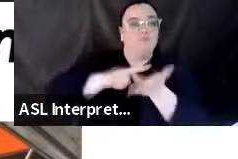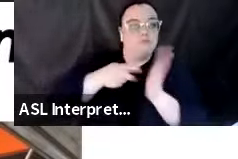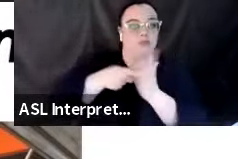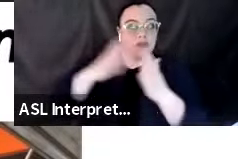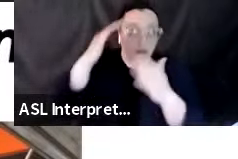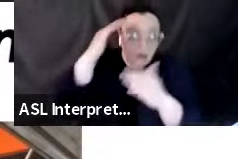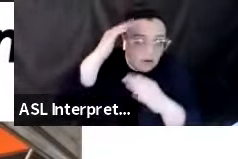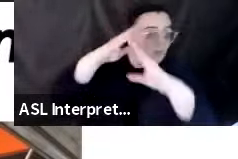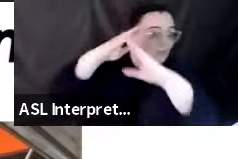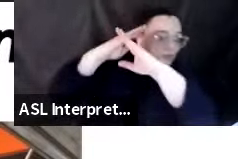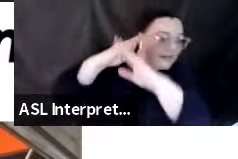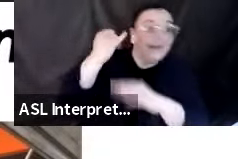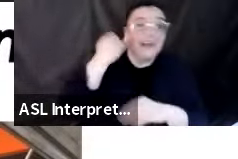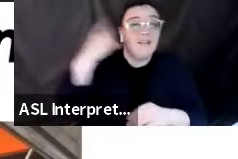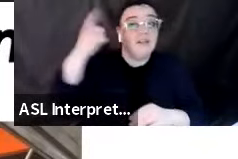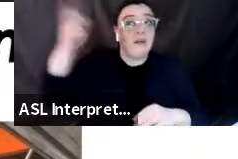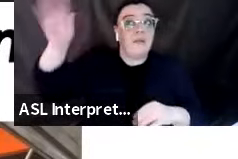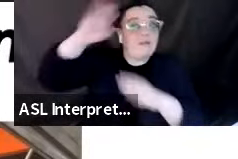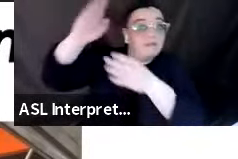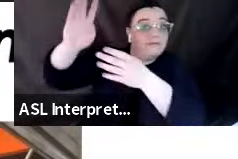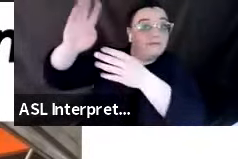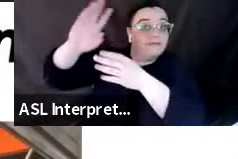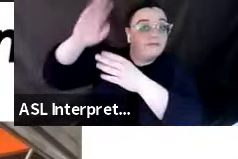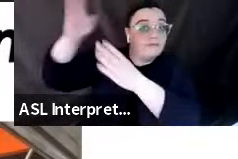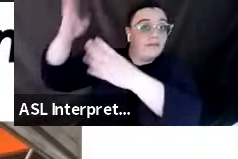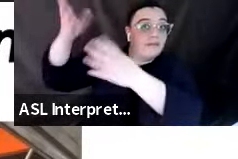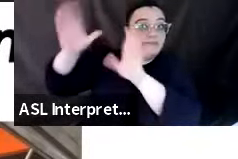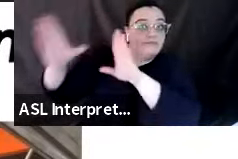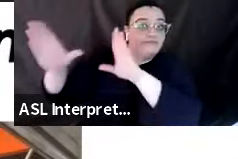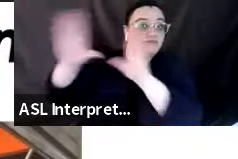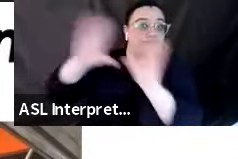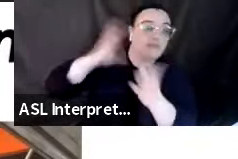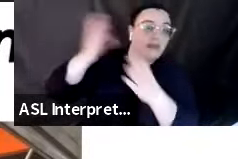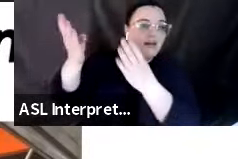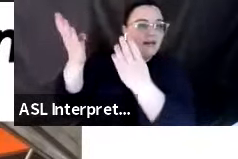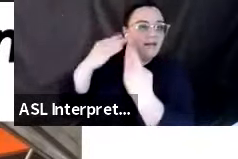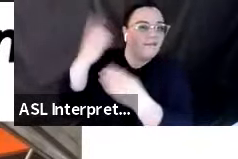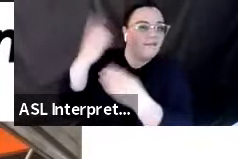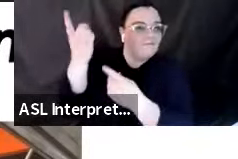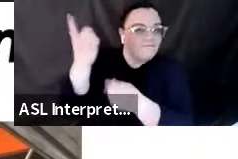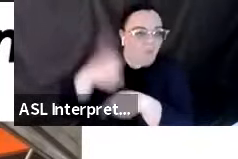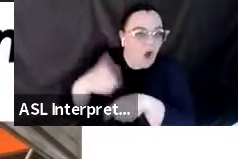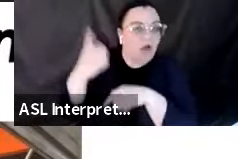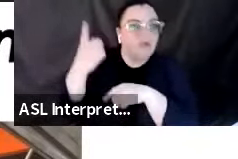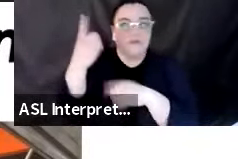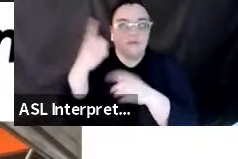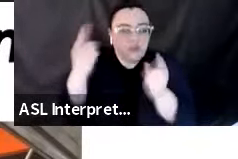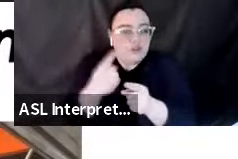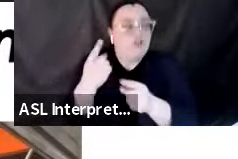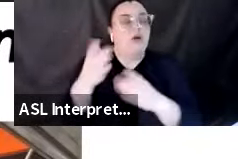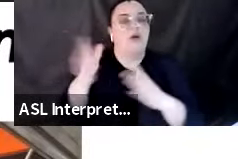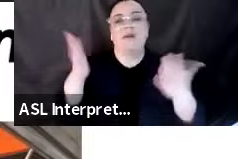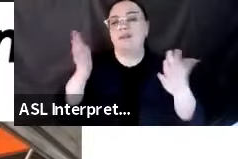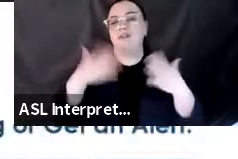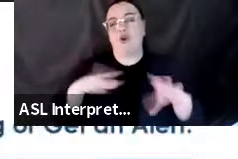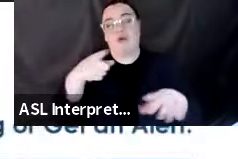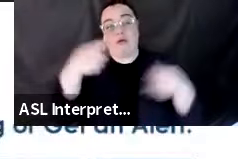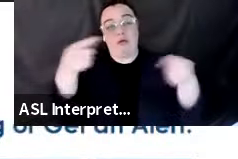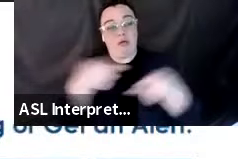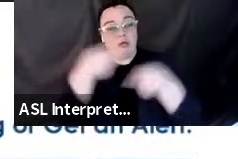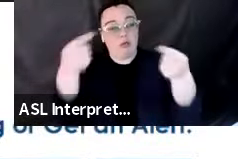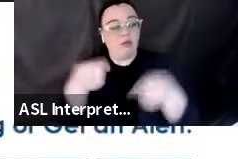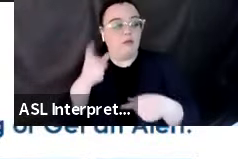trying to run, run outside, or moving around too much inside.